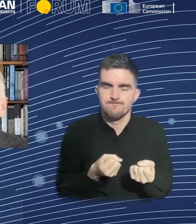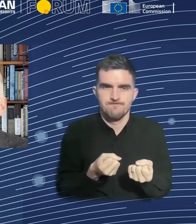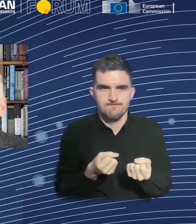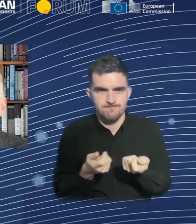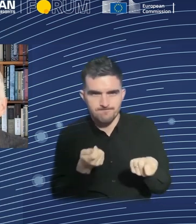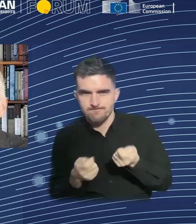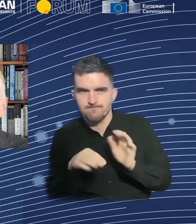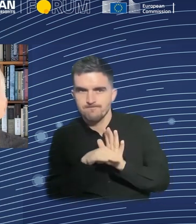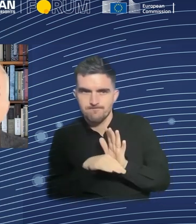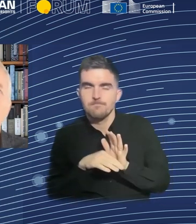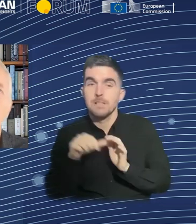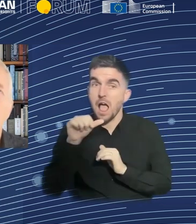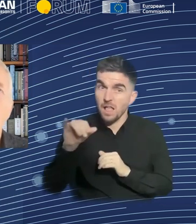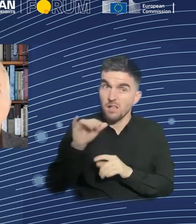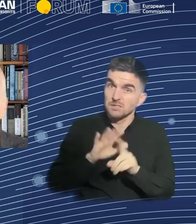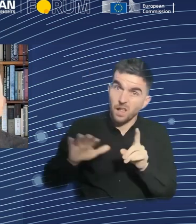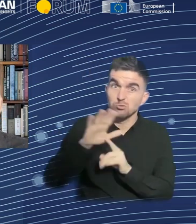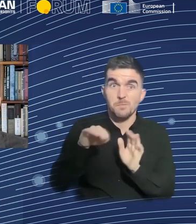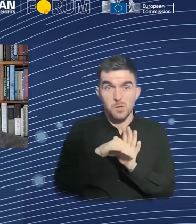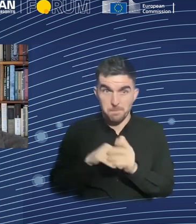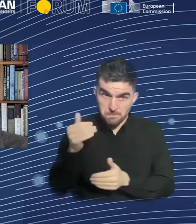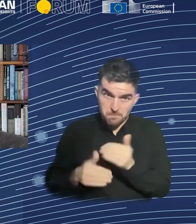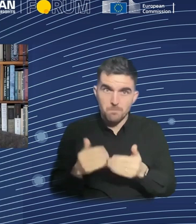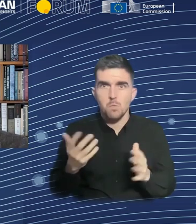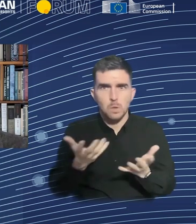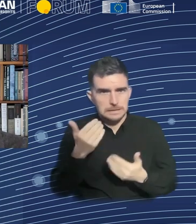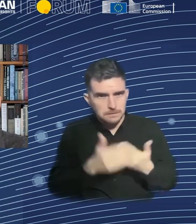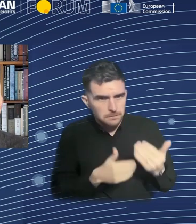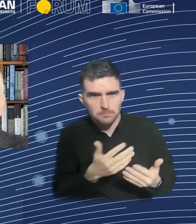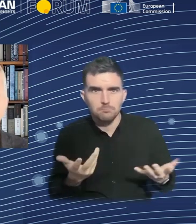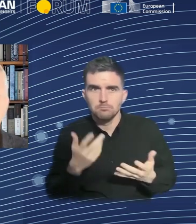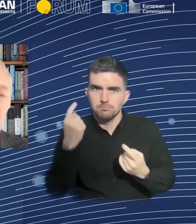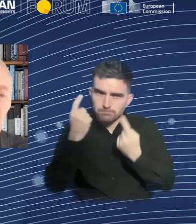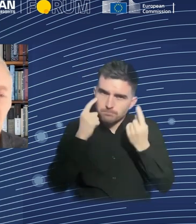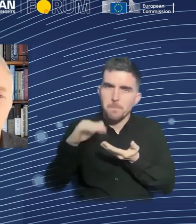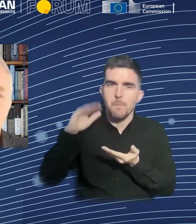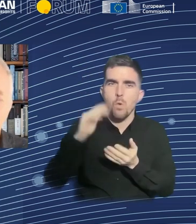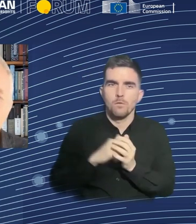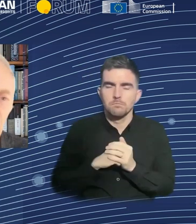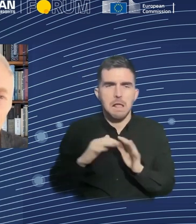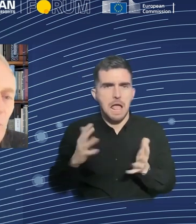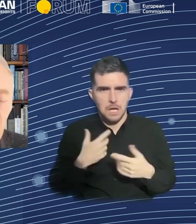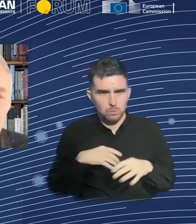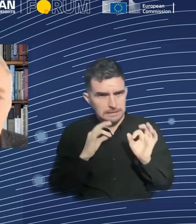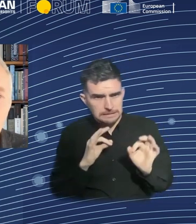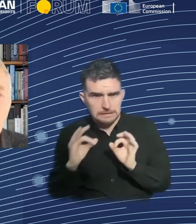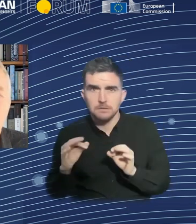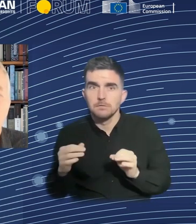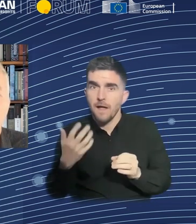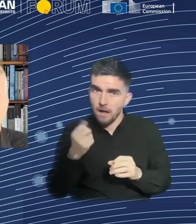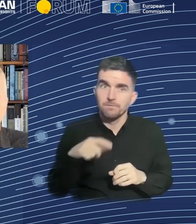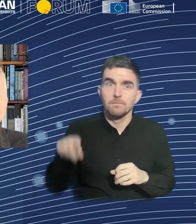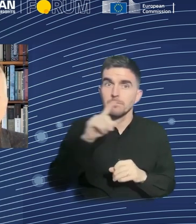actually make sure that there are models that are trained on cultures? And we don't have this as an additional force for the homogenization